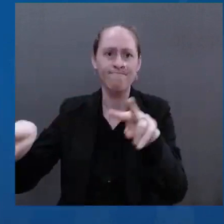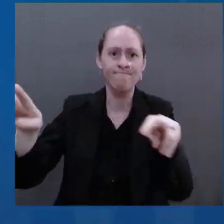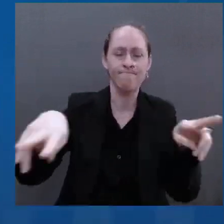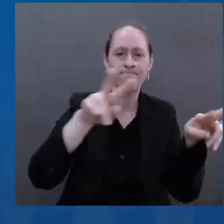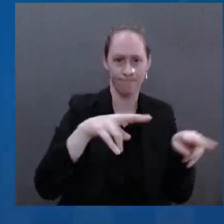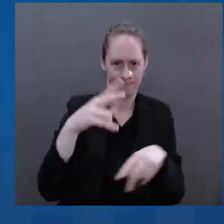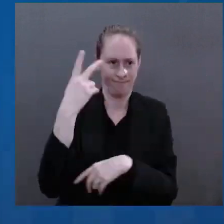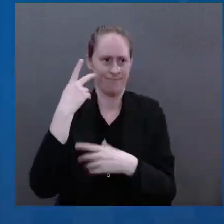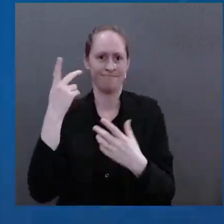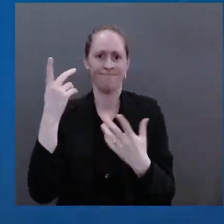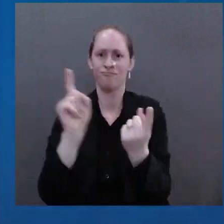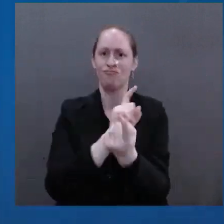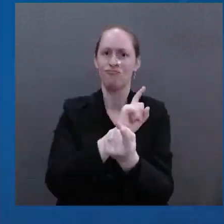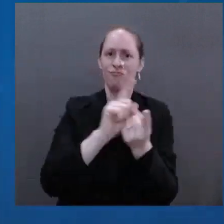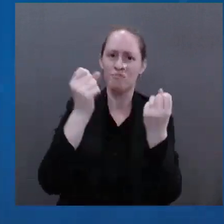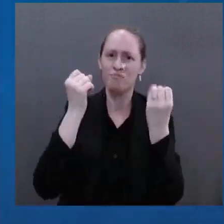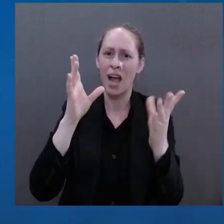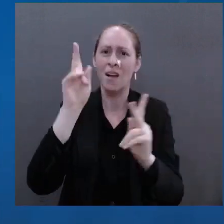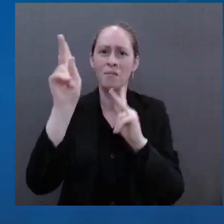What's going to happen to my family?